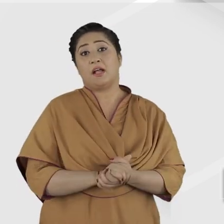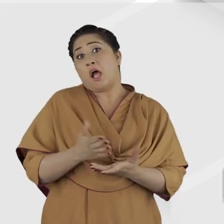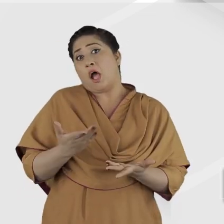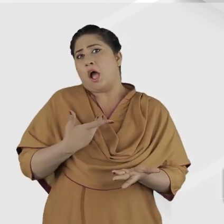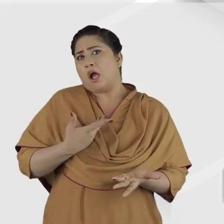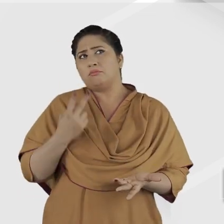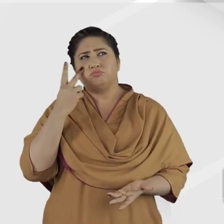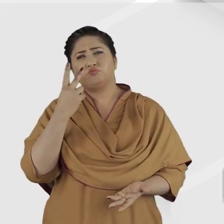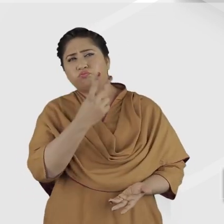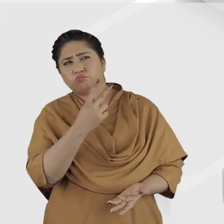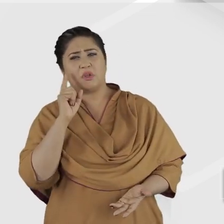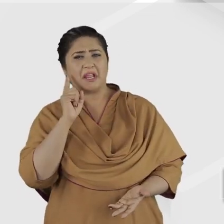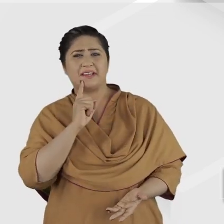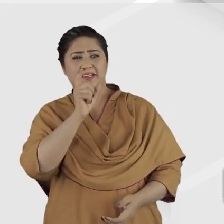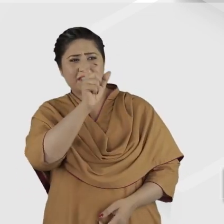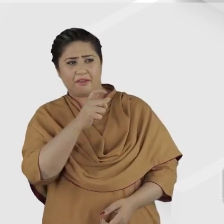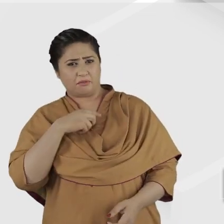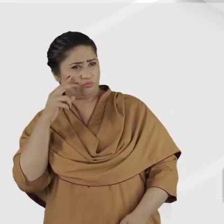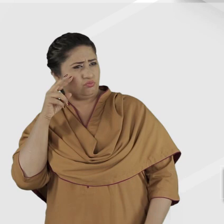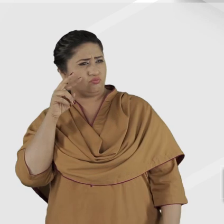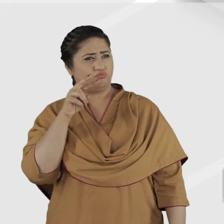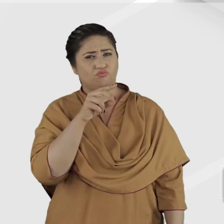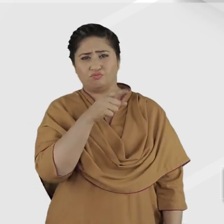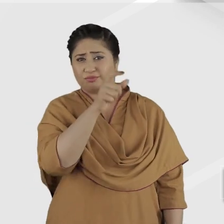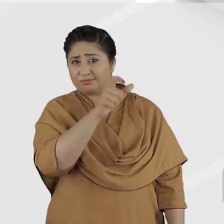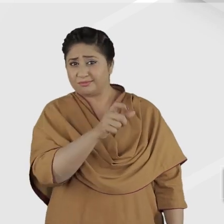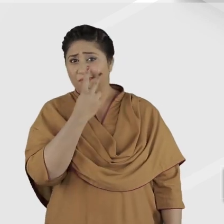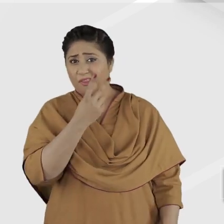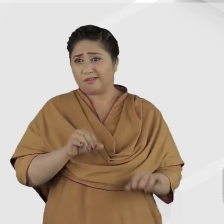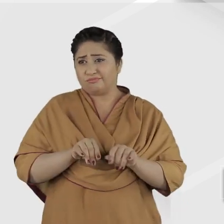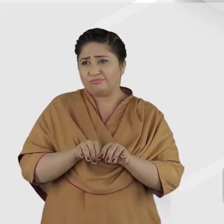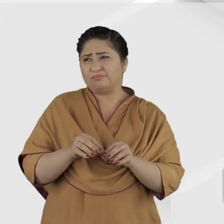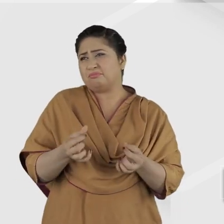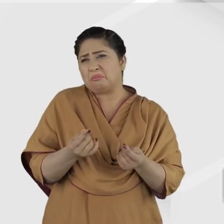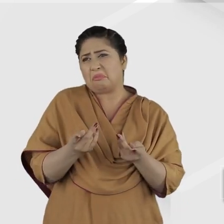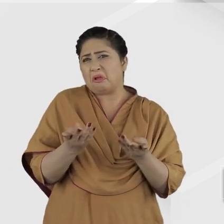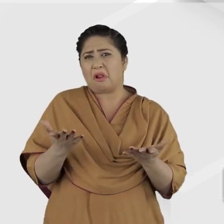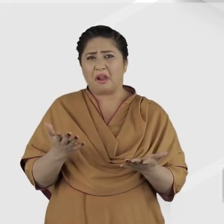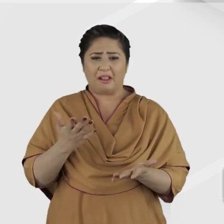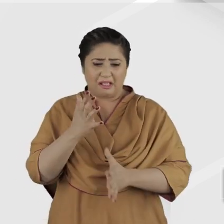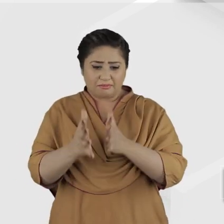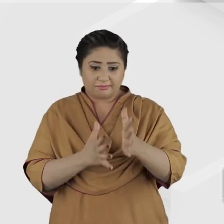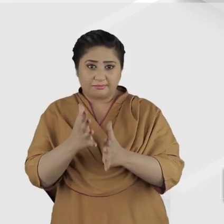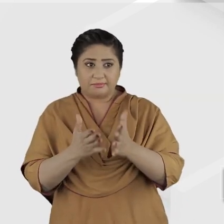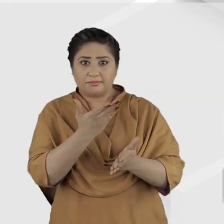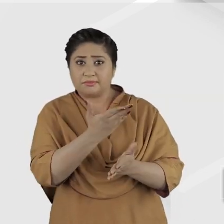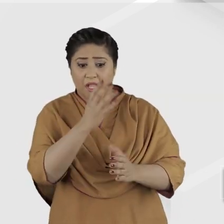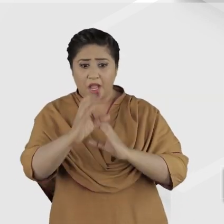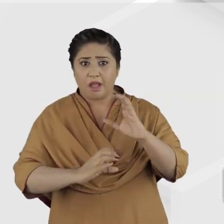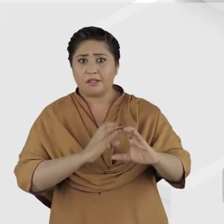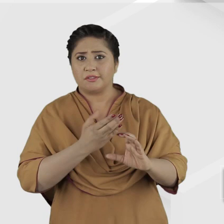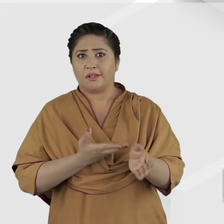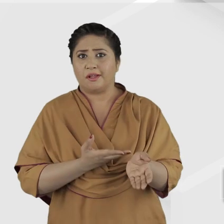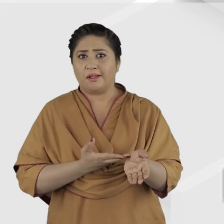view the deaf community not as a disability group, but as a minority culture that speaks another language, their